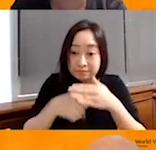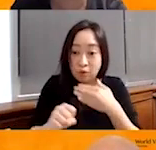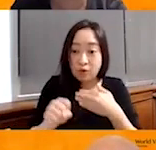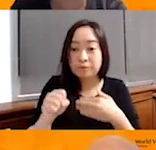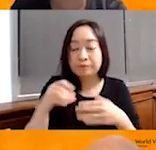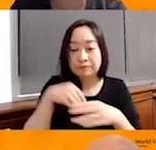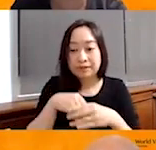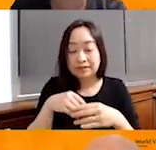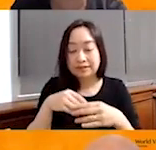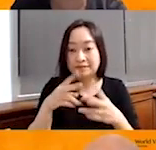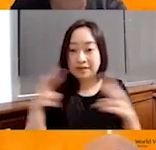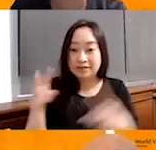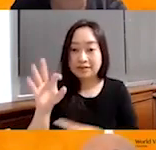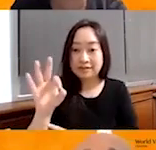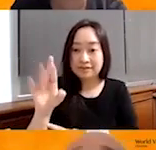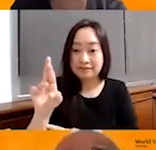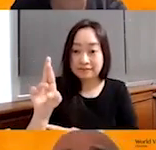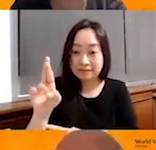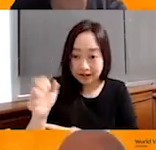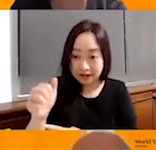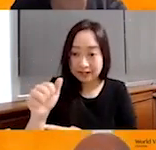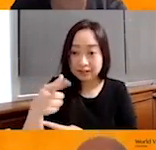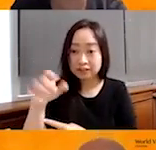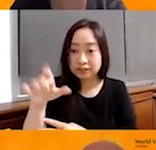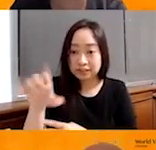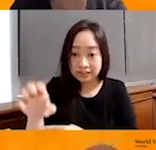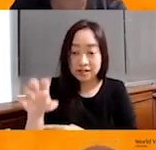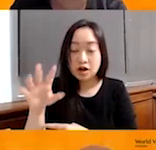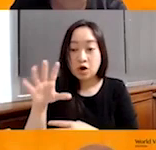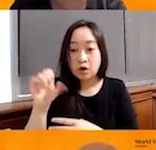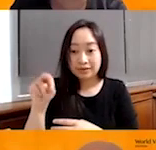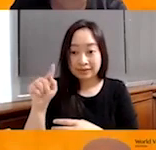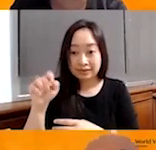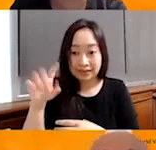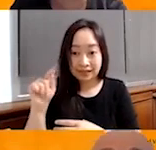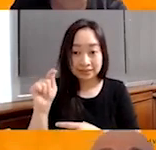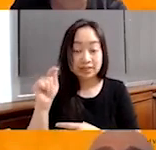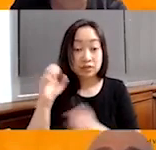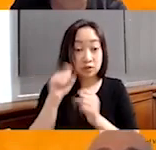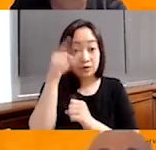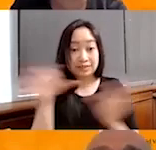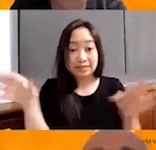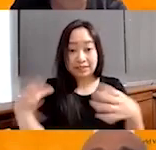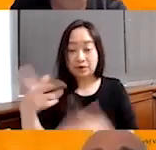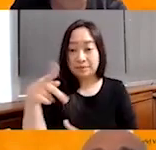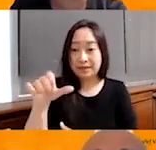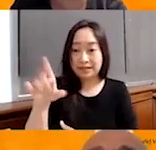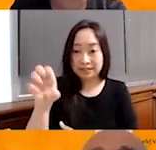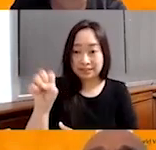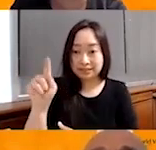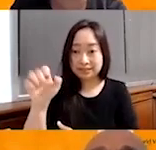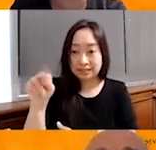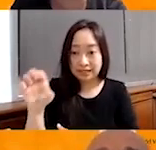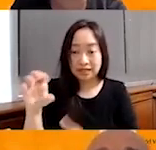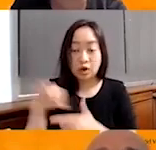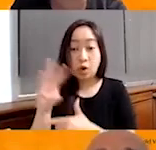those fragile contexts and countries. In this case, Palestine or West Van is a